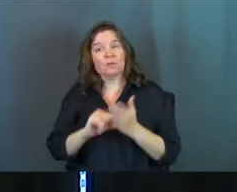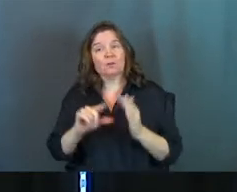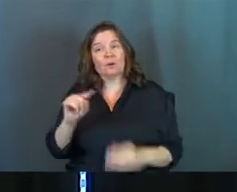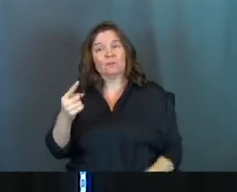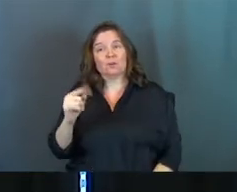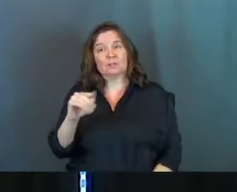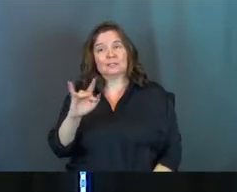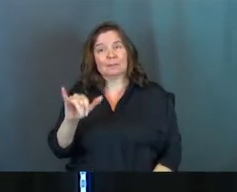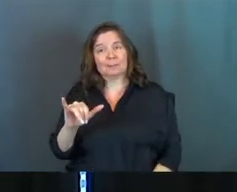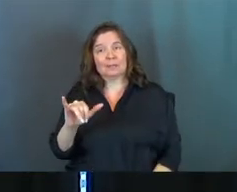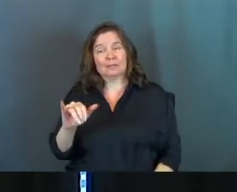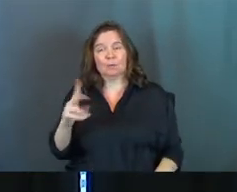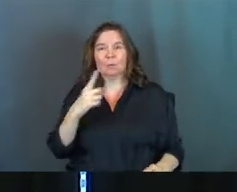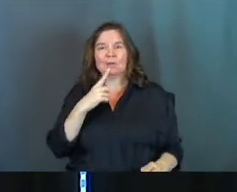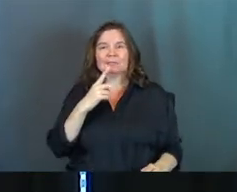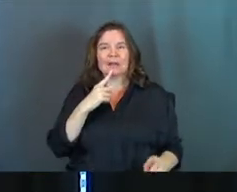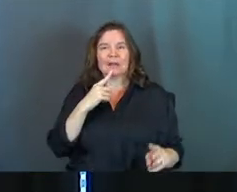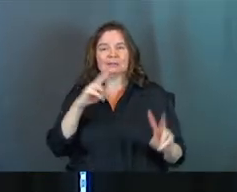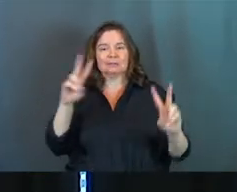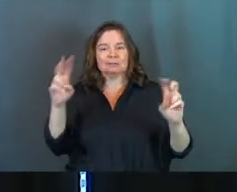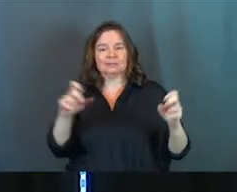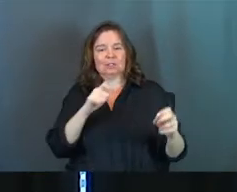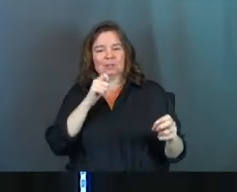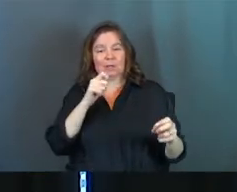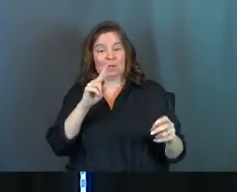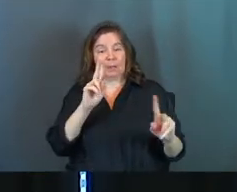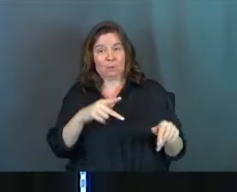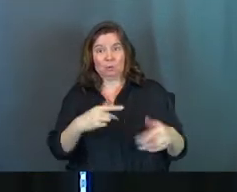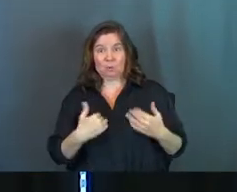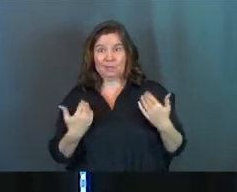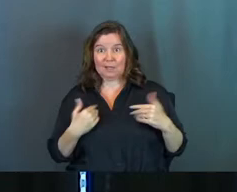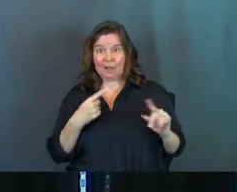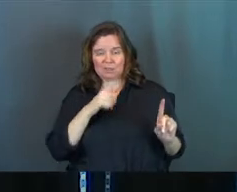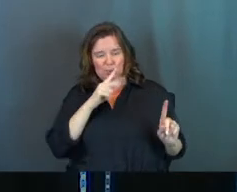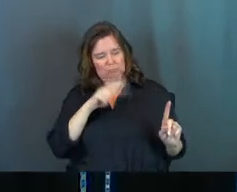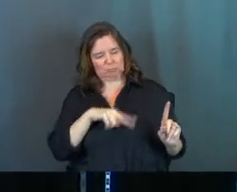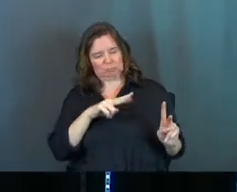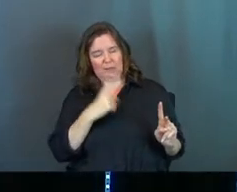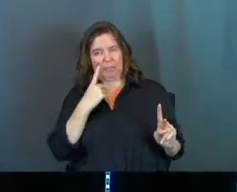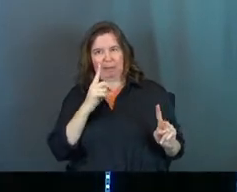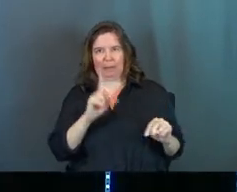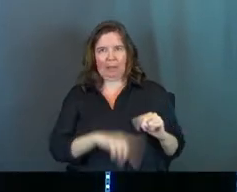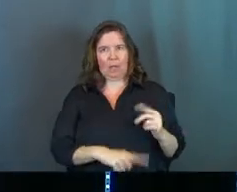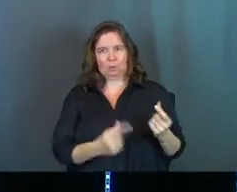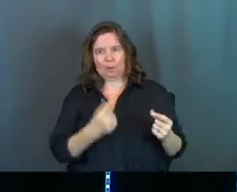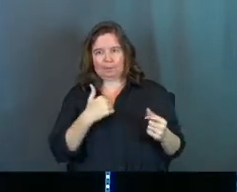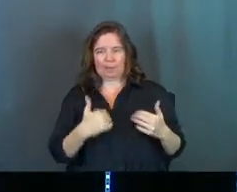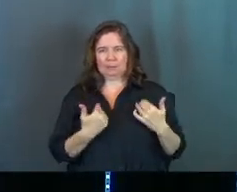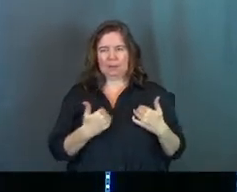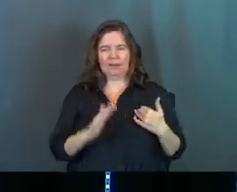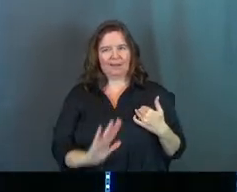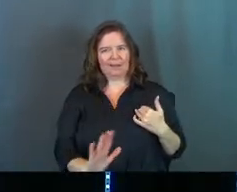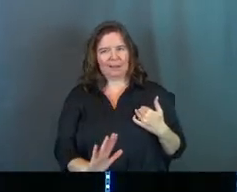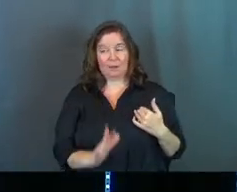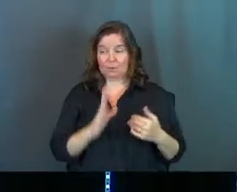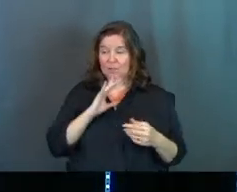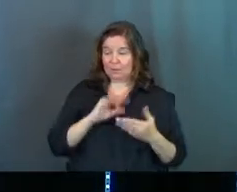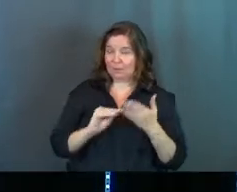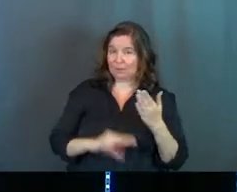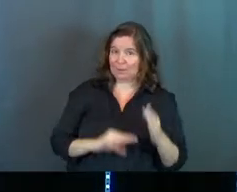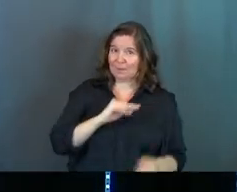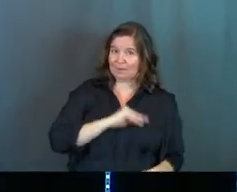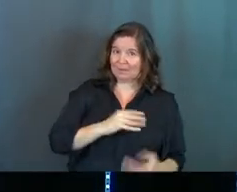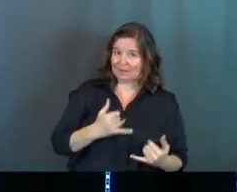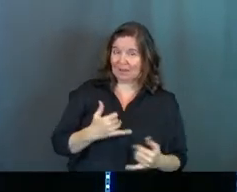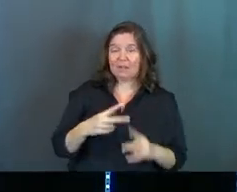1 Timothy where it talks about, don't look down on somebody because they're young, right? Don't set them aside or think that they're not able because of their age. We've been talking about that with our student ministry right